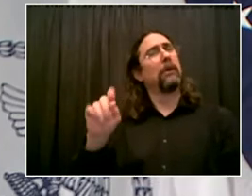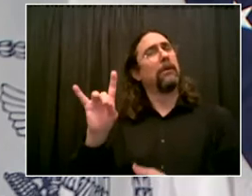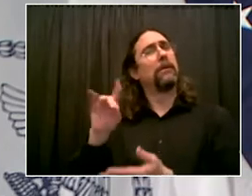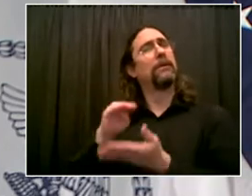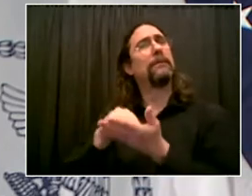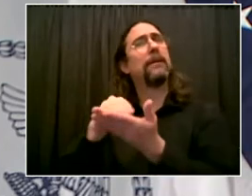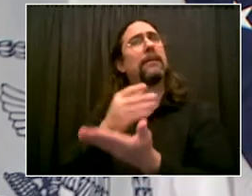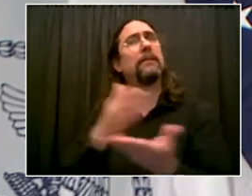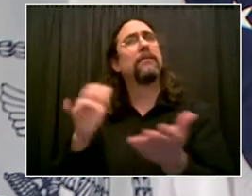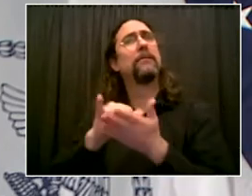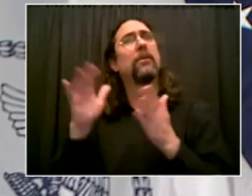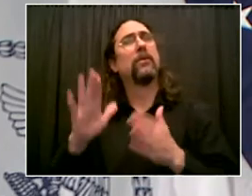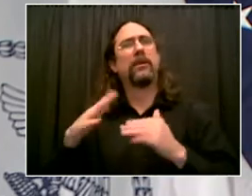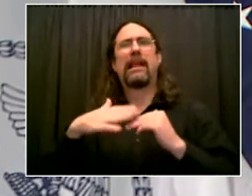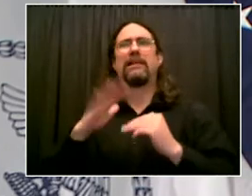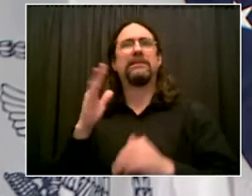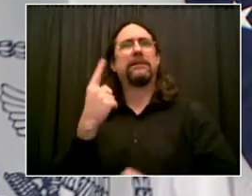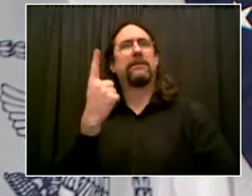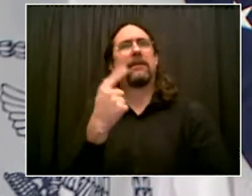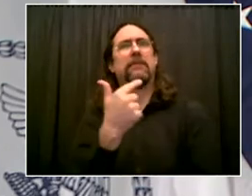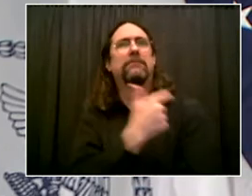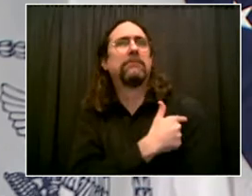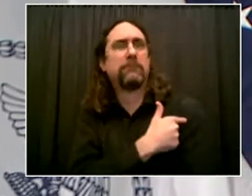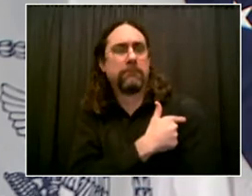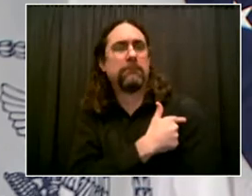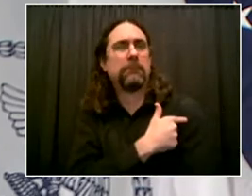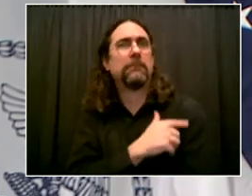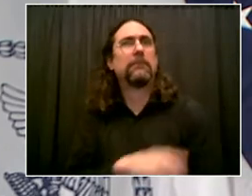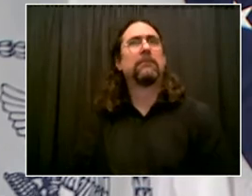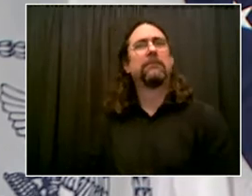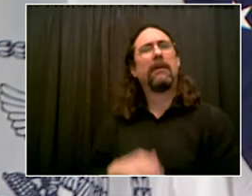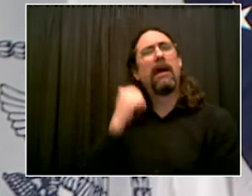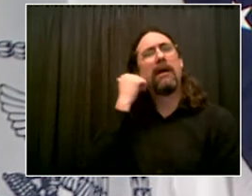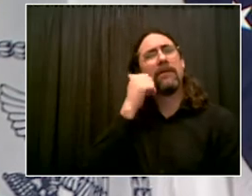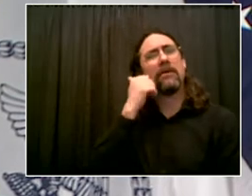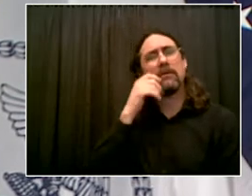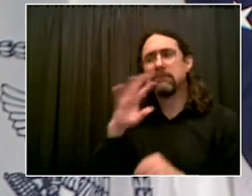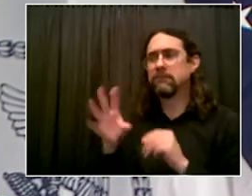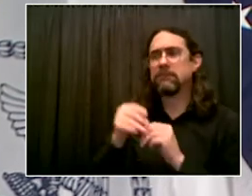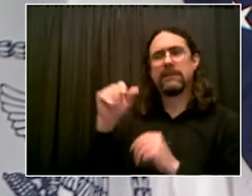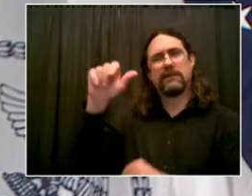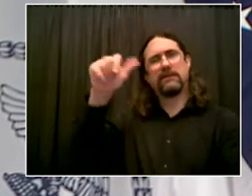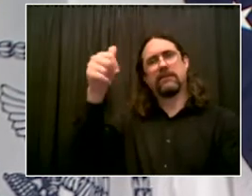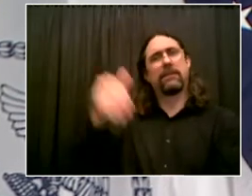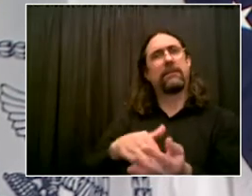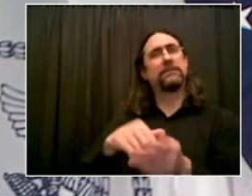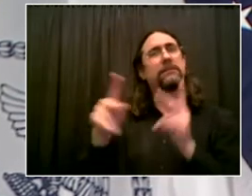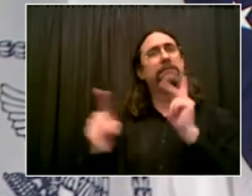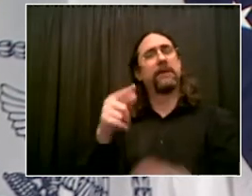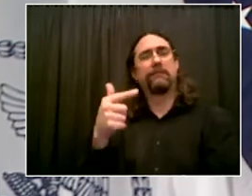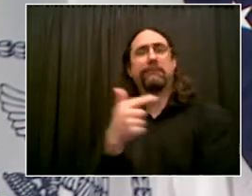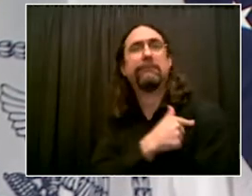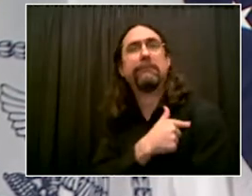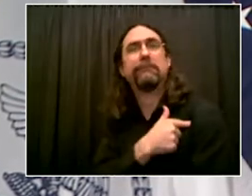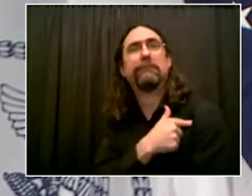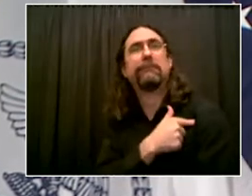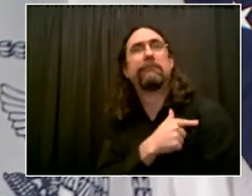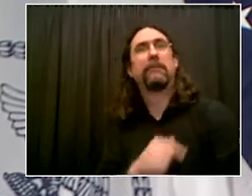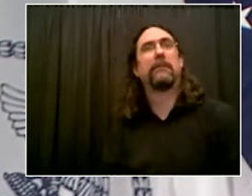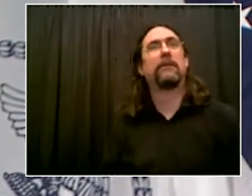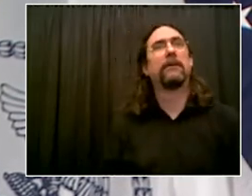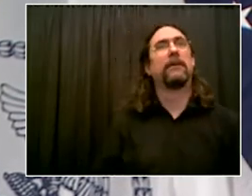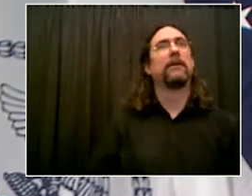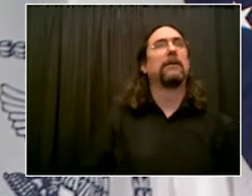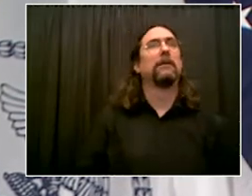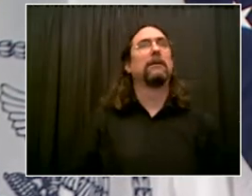vaccinated. Be smart about, uh, making sure that what we do is safe because that's what brings us back and we all want this